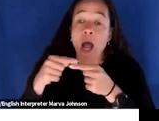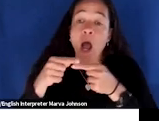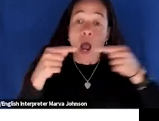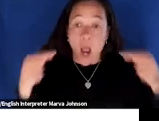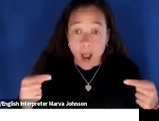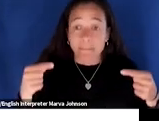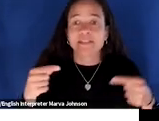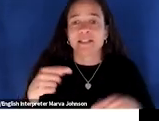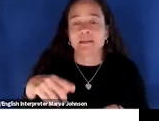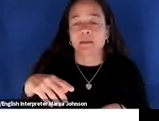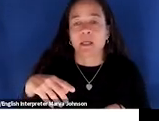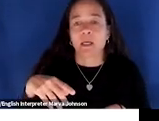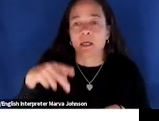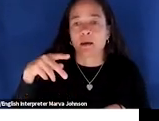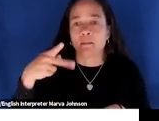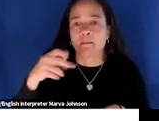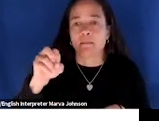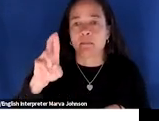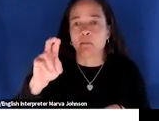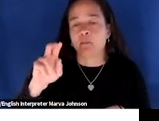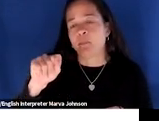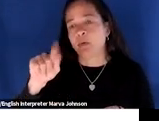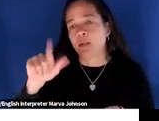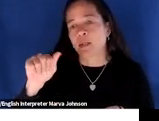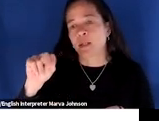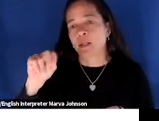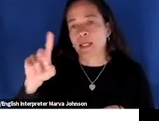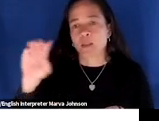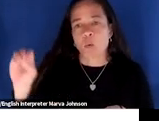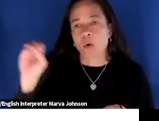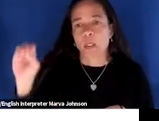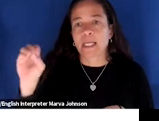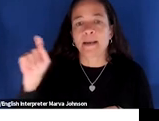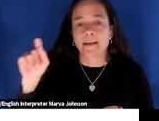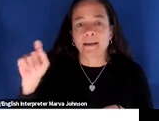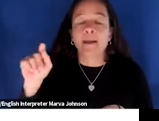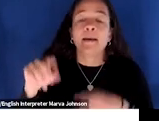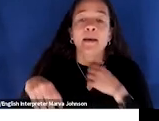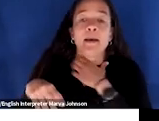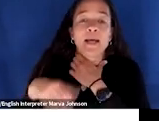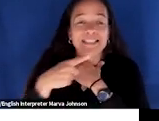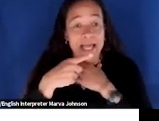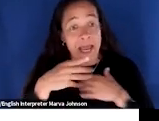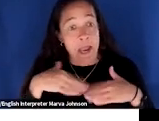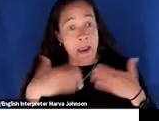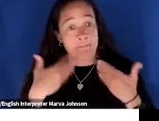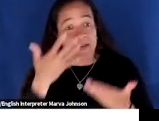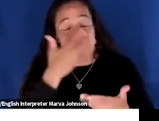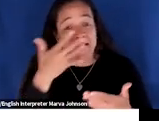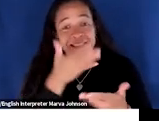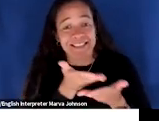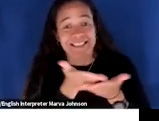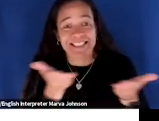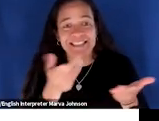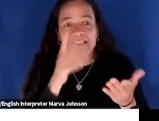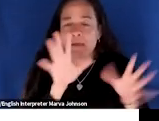portland oregon again see all these lovely faces happy faces these are friends of ours and hopefully friends of yours and they're going to be gathering up also